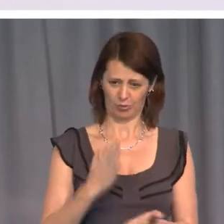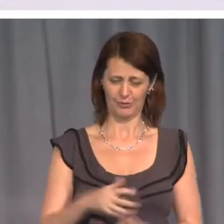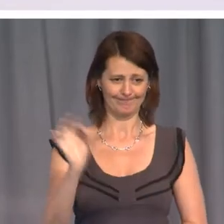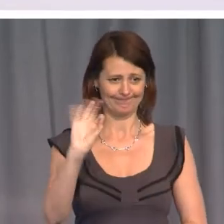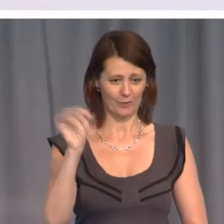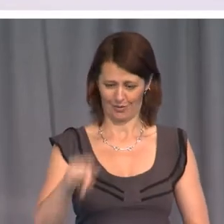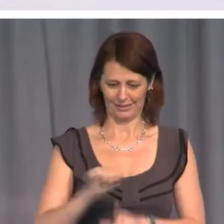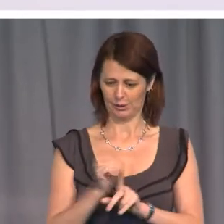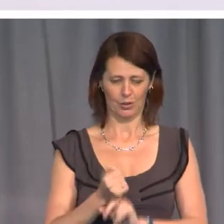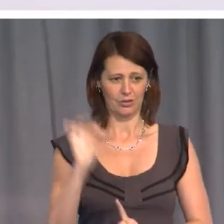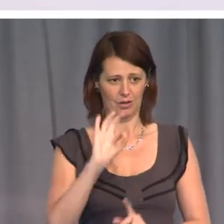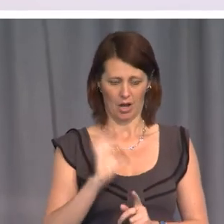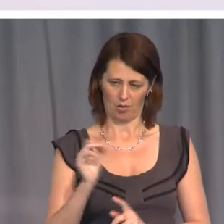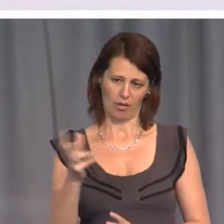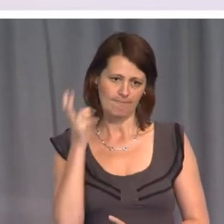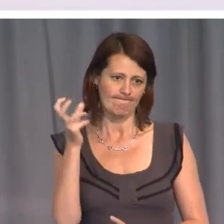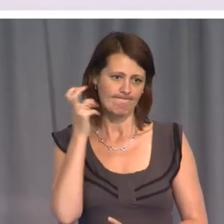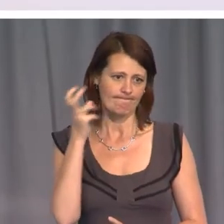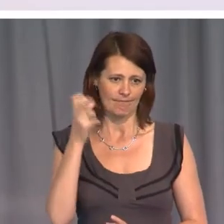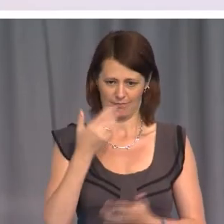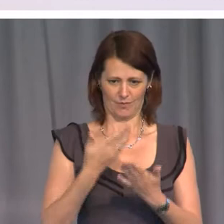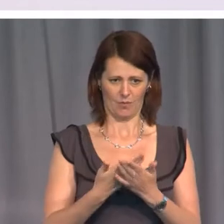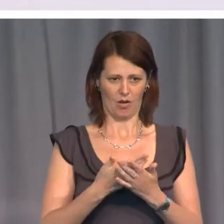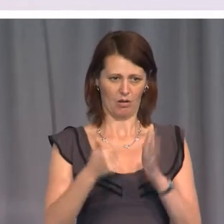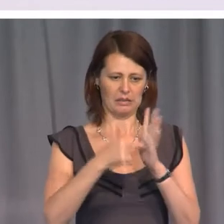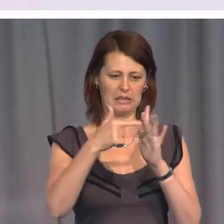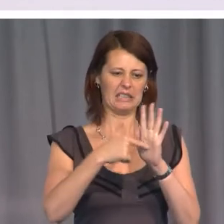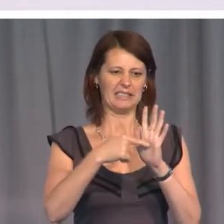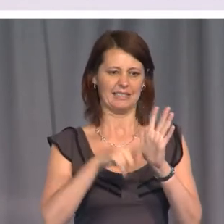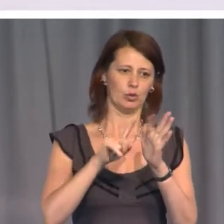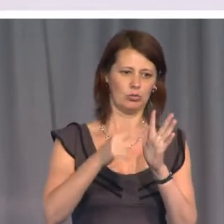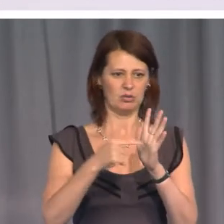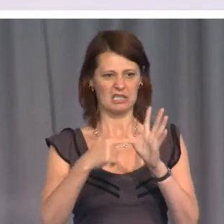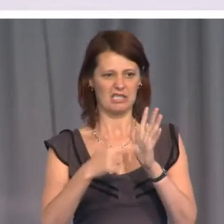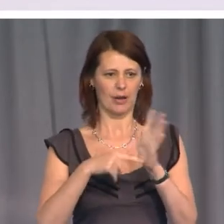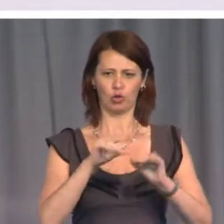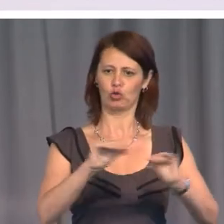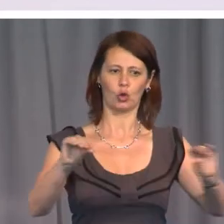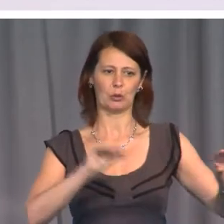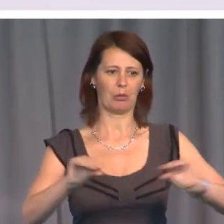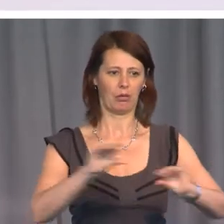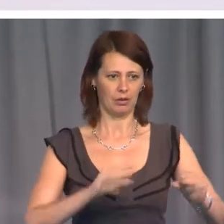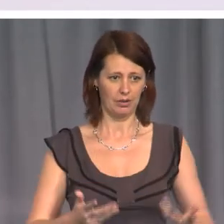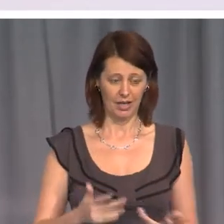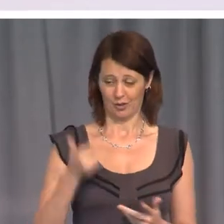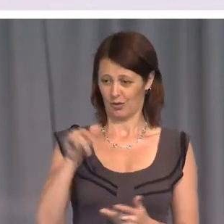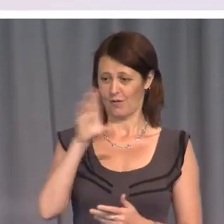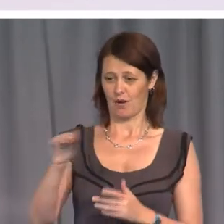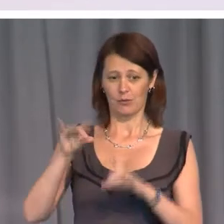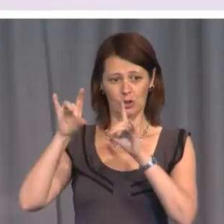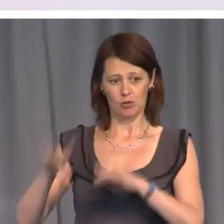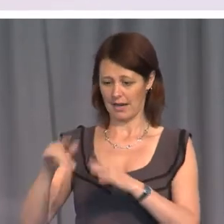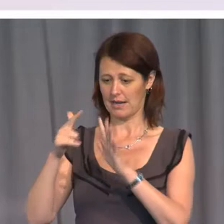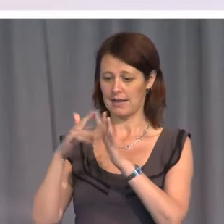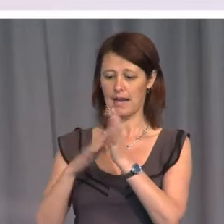this case, they were spending their time on tittle-tattle and hoovering it up. From the Australian Embassy in Indonesia,